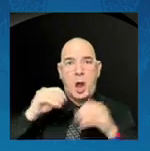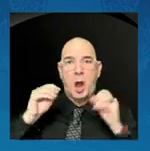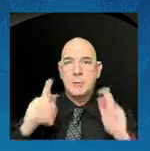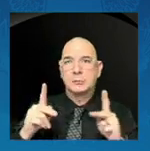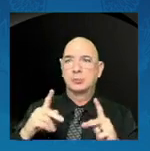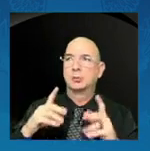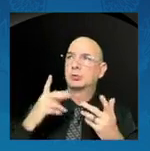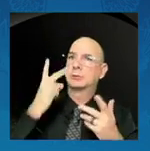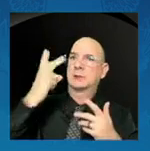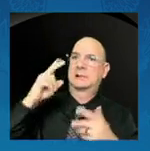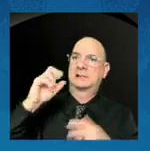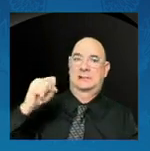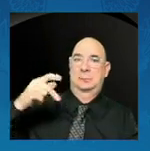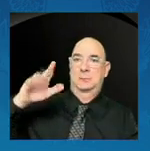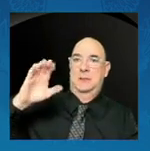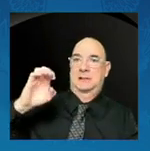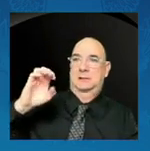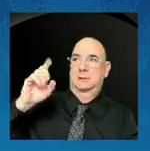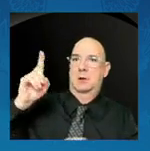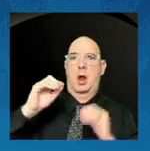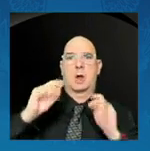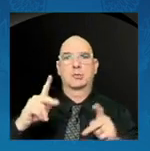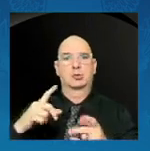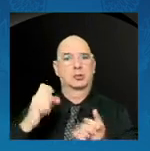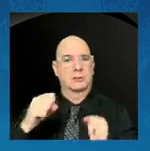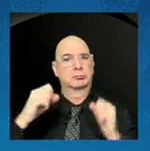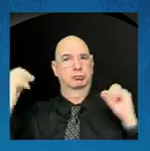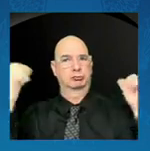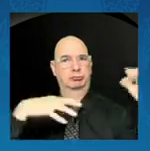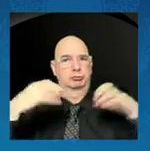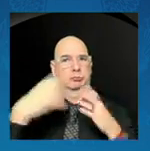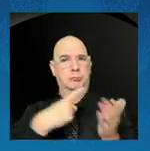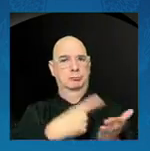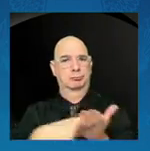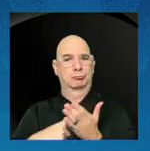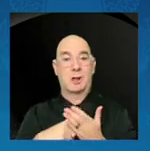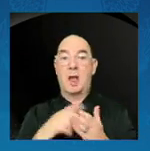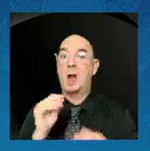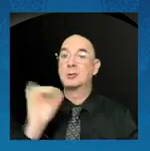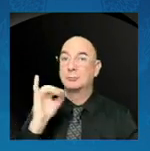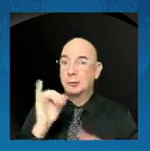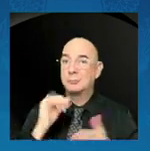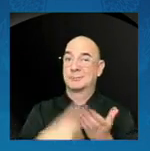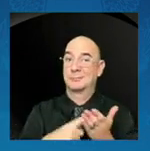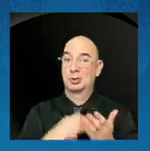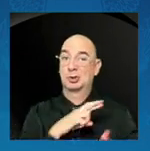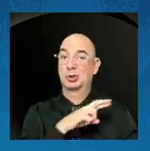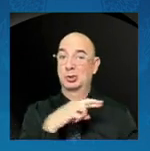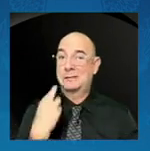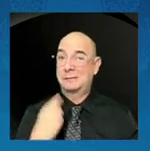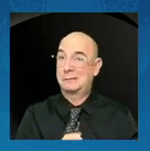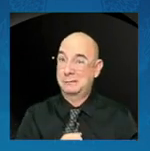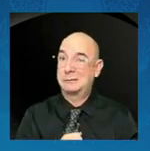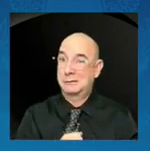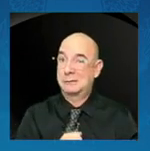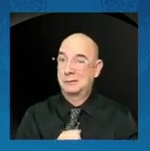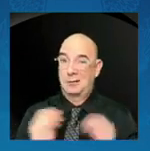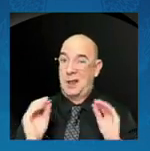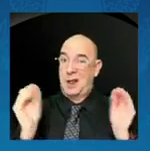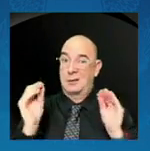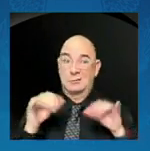As has the risk. Without clear norms. For the responsible use of space.